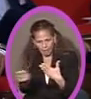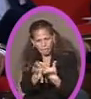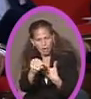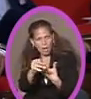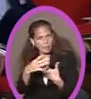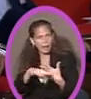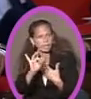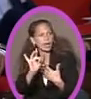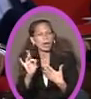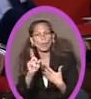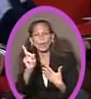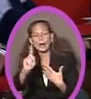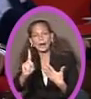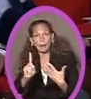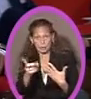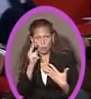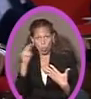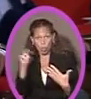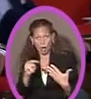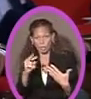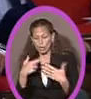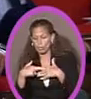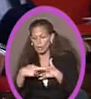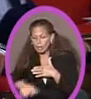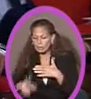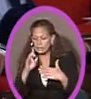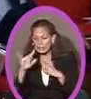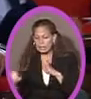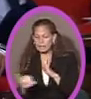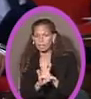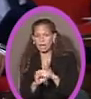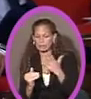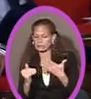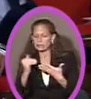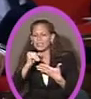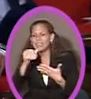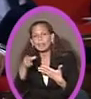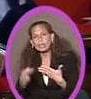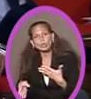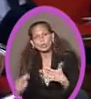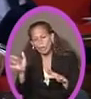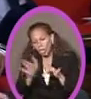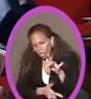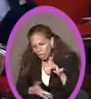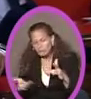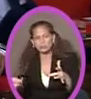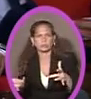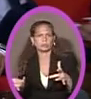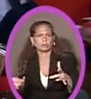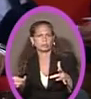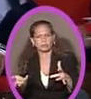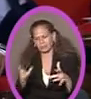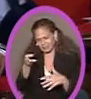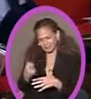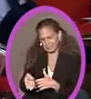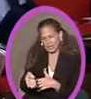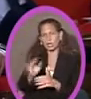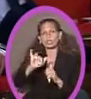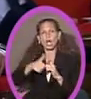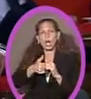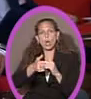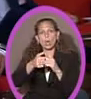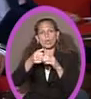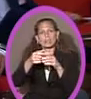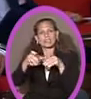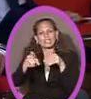in there. If you look for the reference that's identified, it's not there. The only thing that is there is the description of how